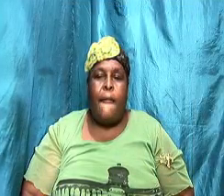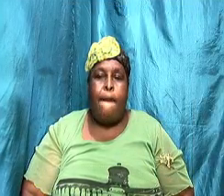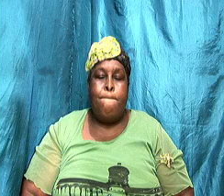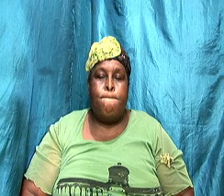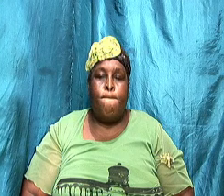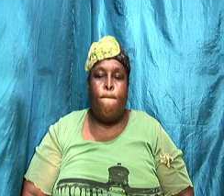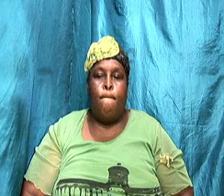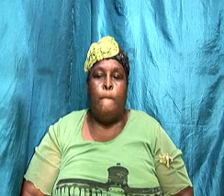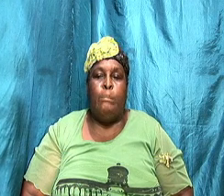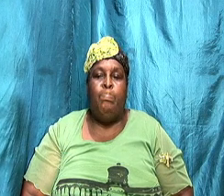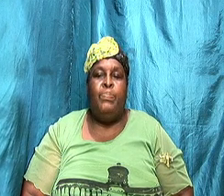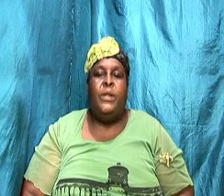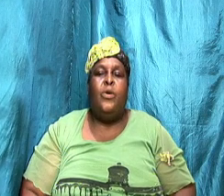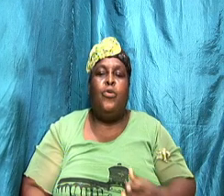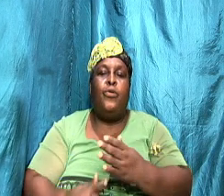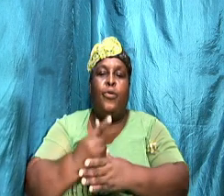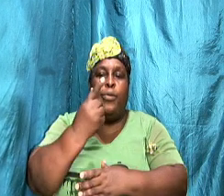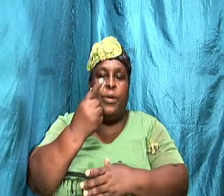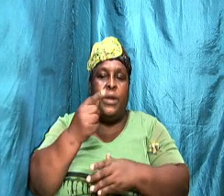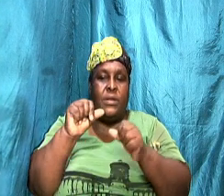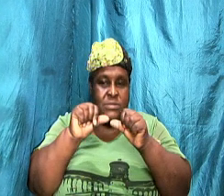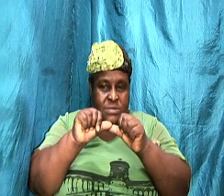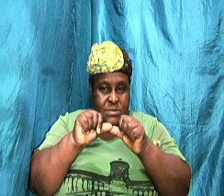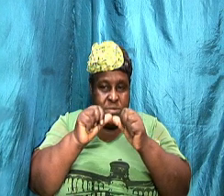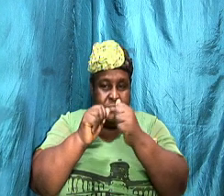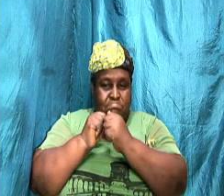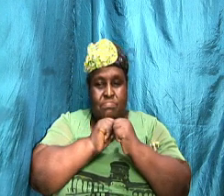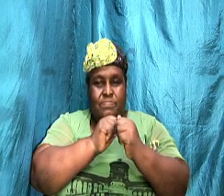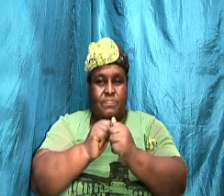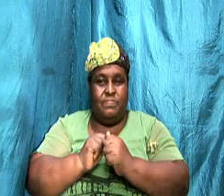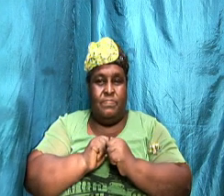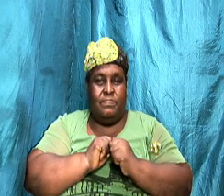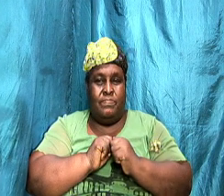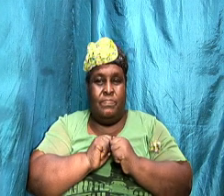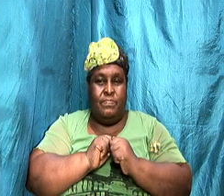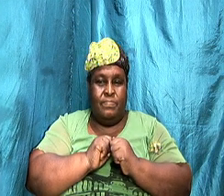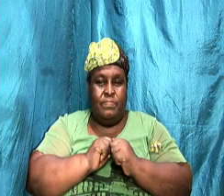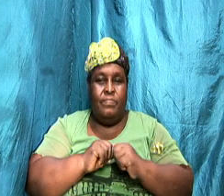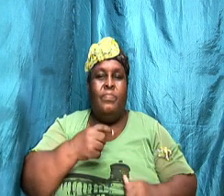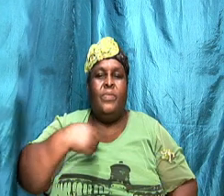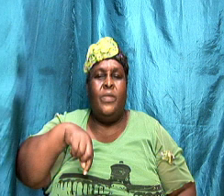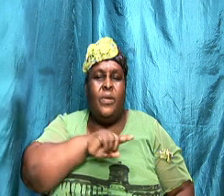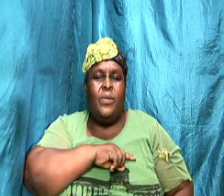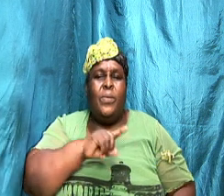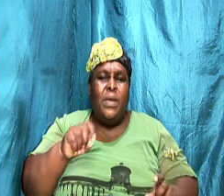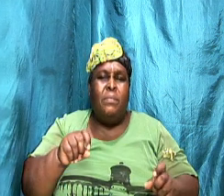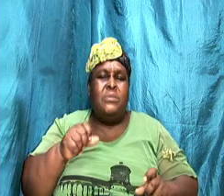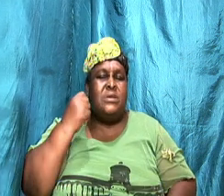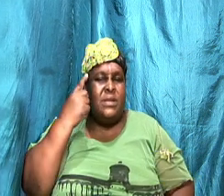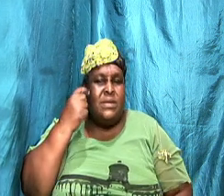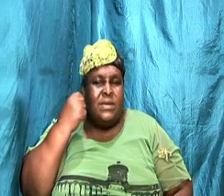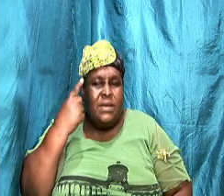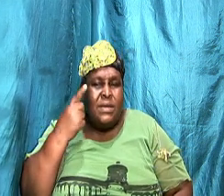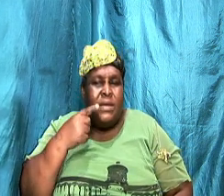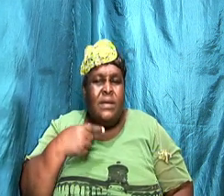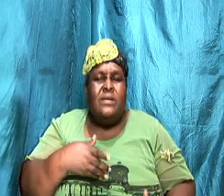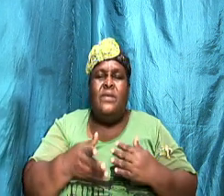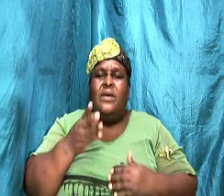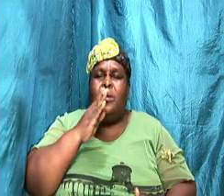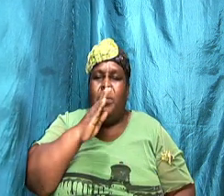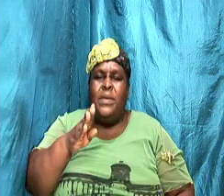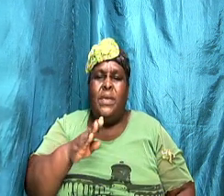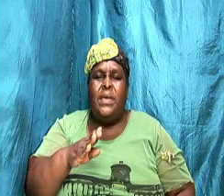growing and staying together so we must understand that there will be